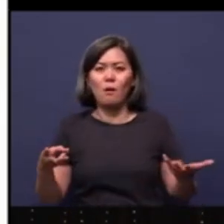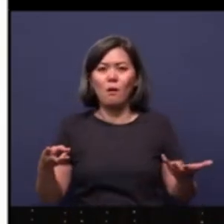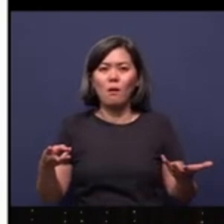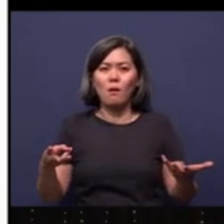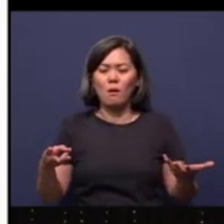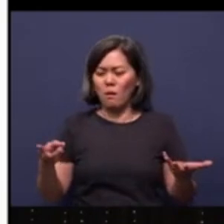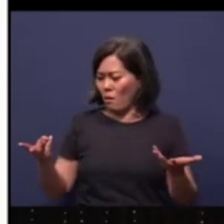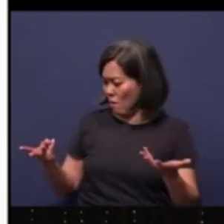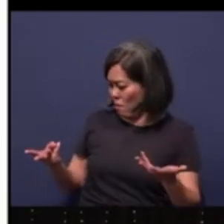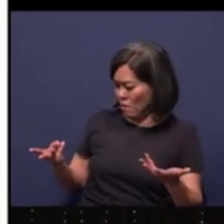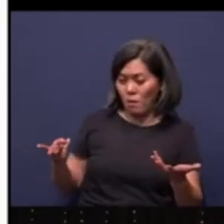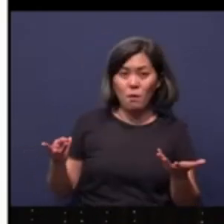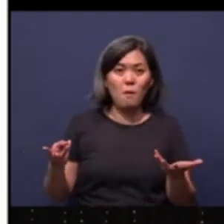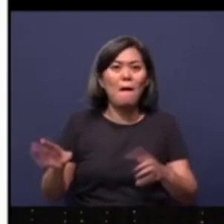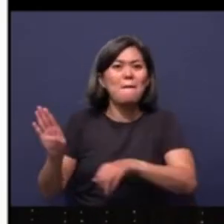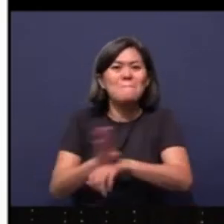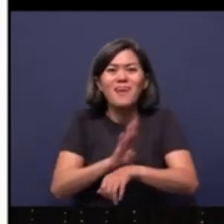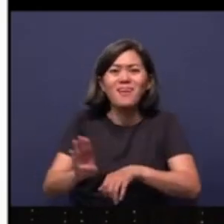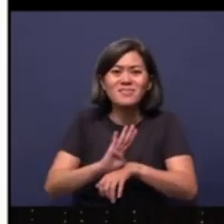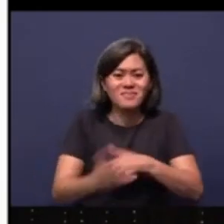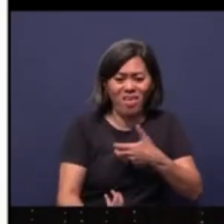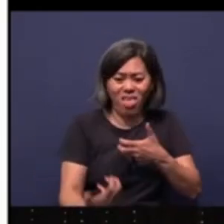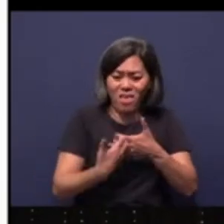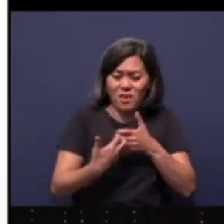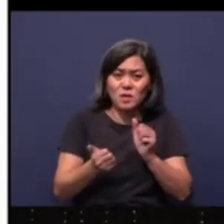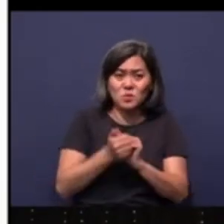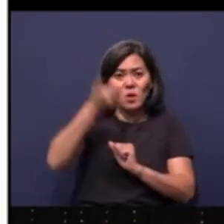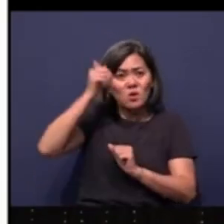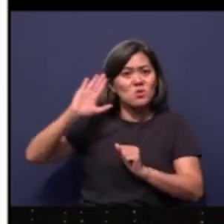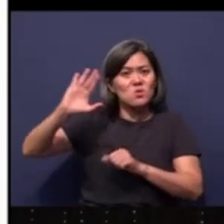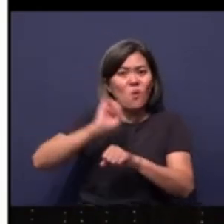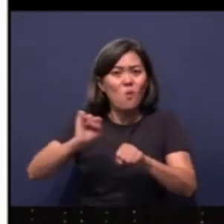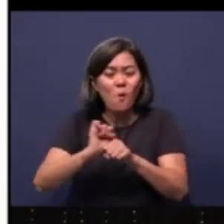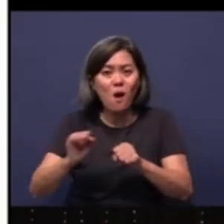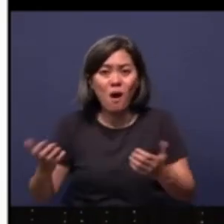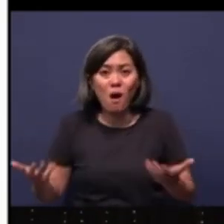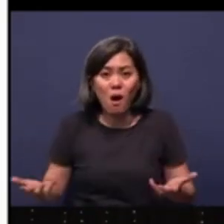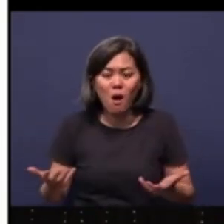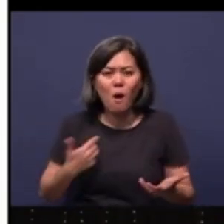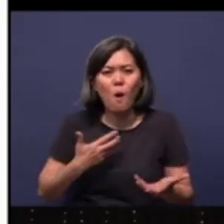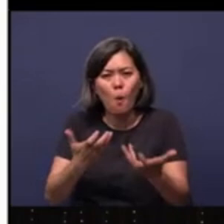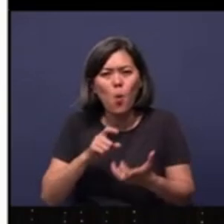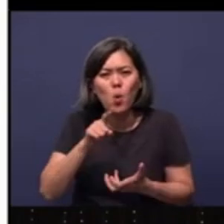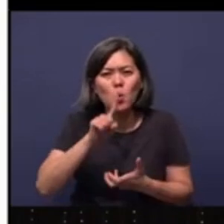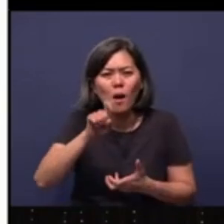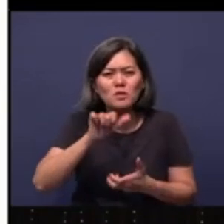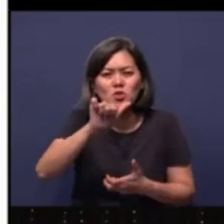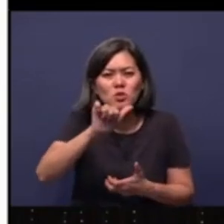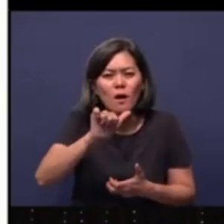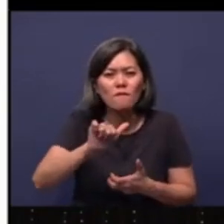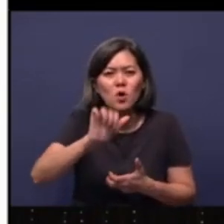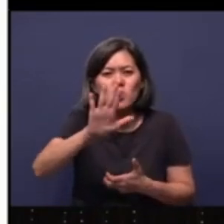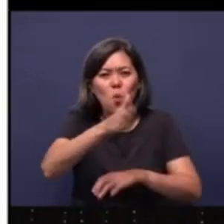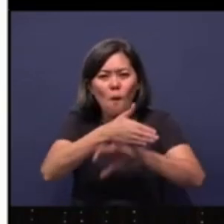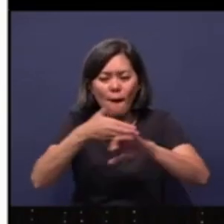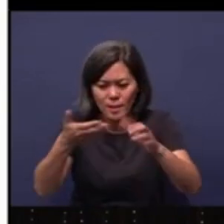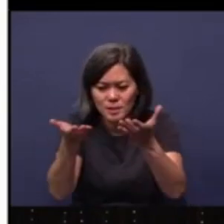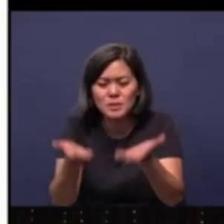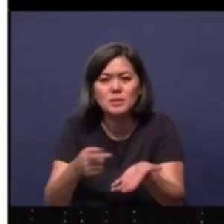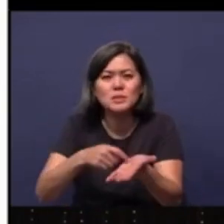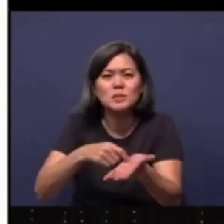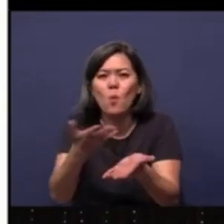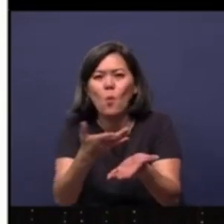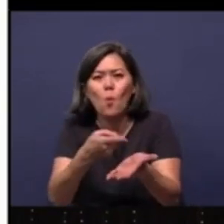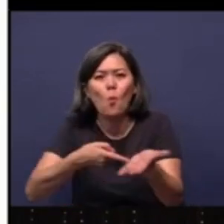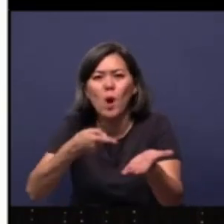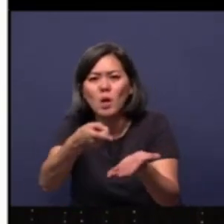busy and engaged in the work of the Lord. So I want you to ask yourself, what is in your hands? What